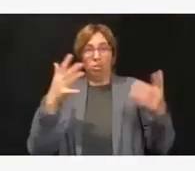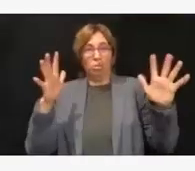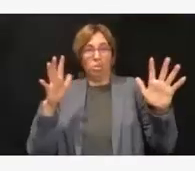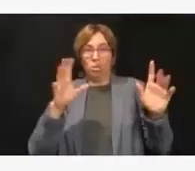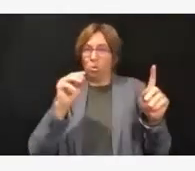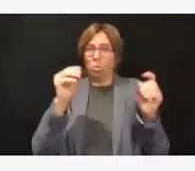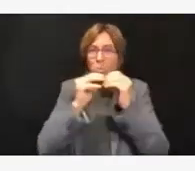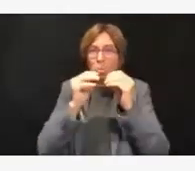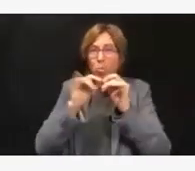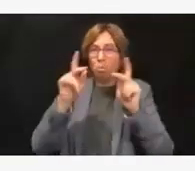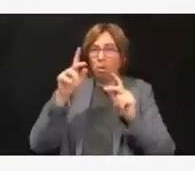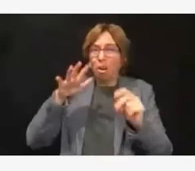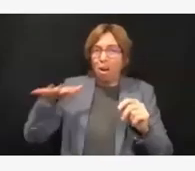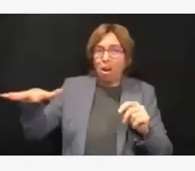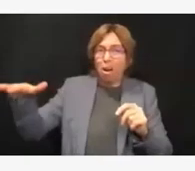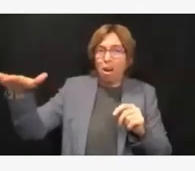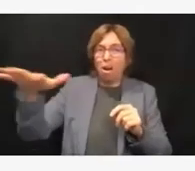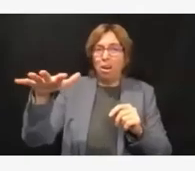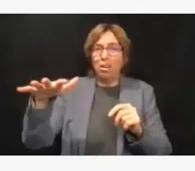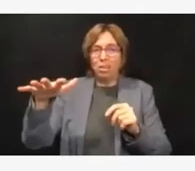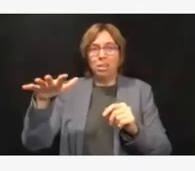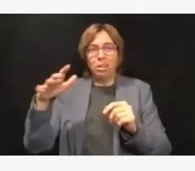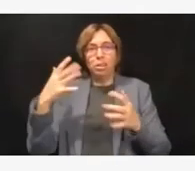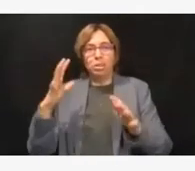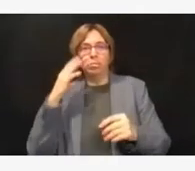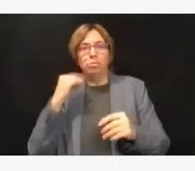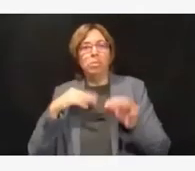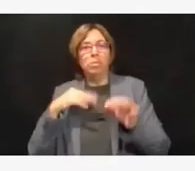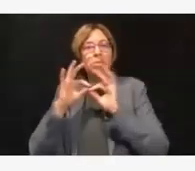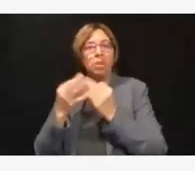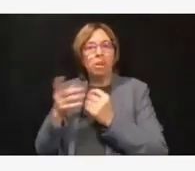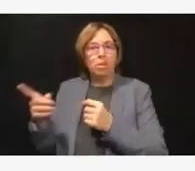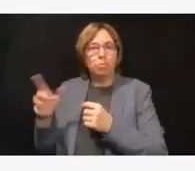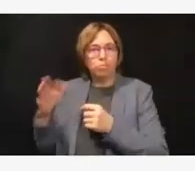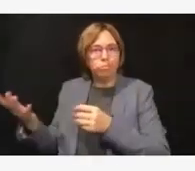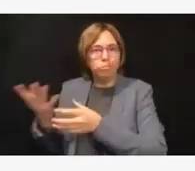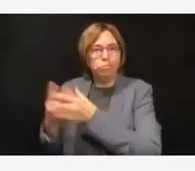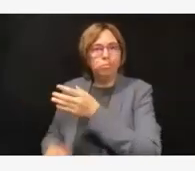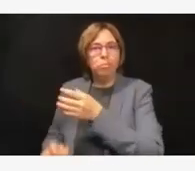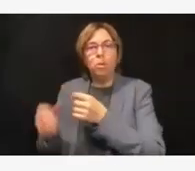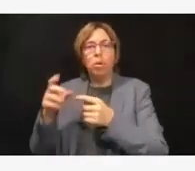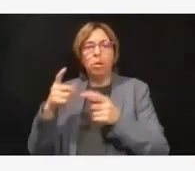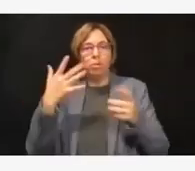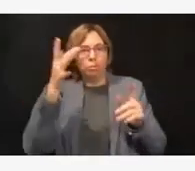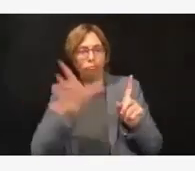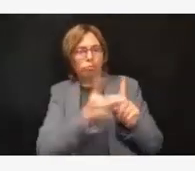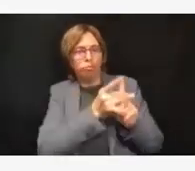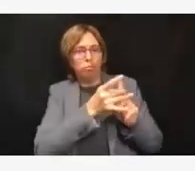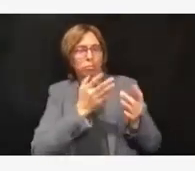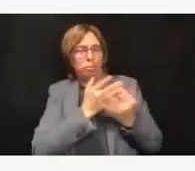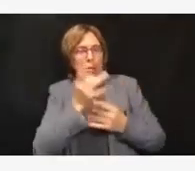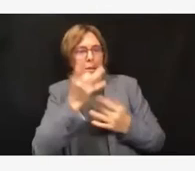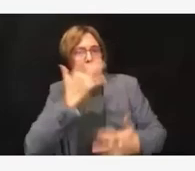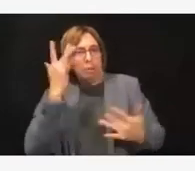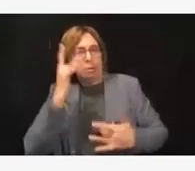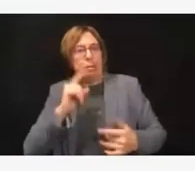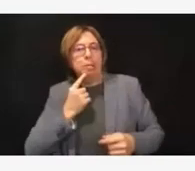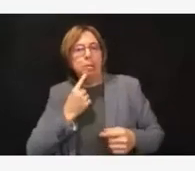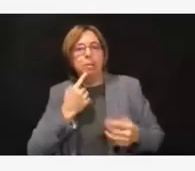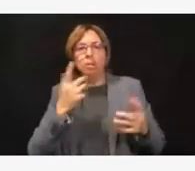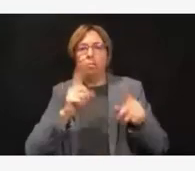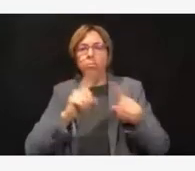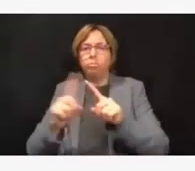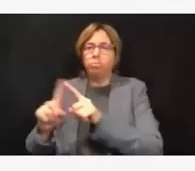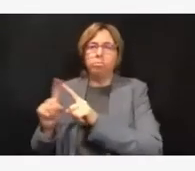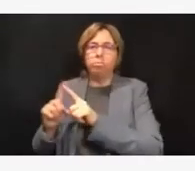family or in their extended family. And we just need folks to understand that we are now dealing with a preventable illness,